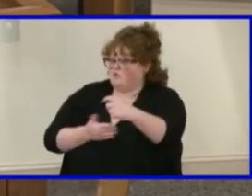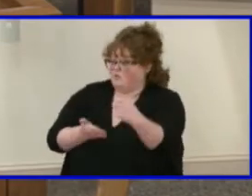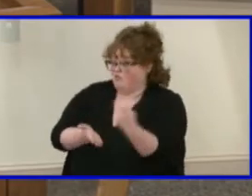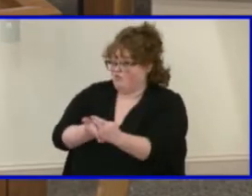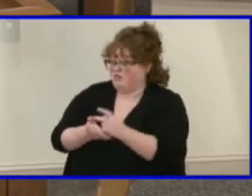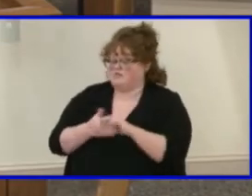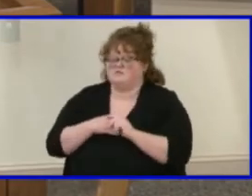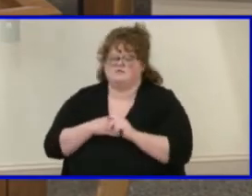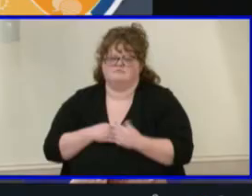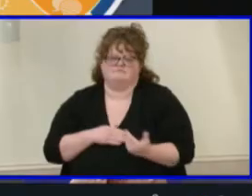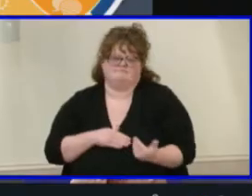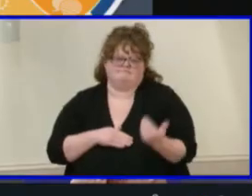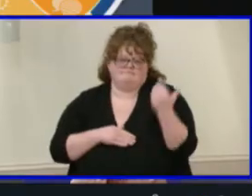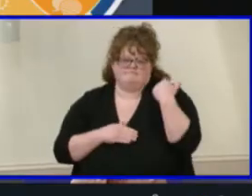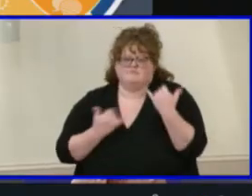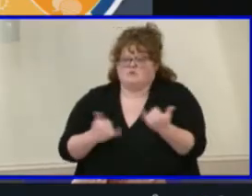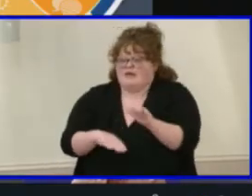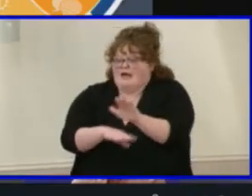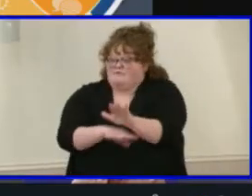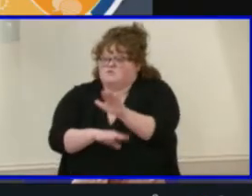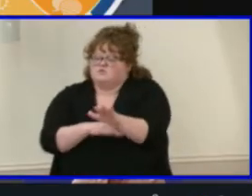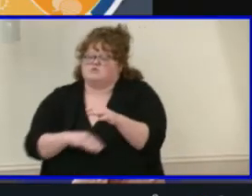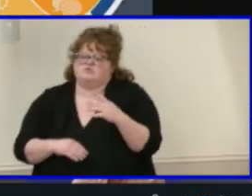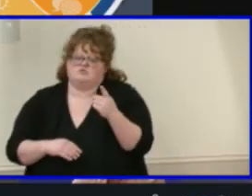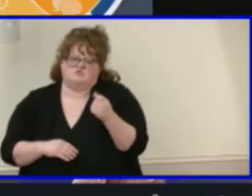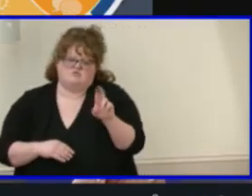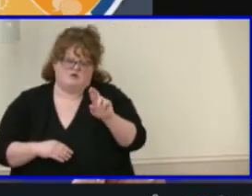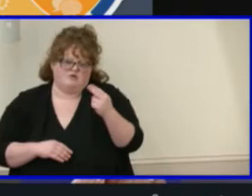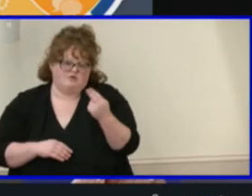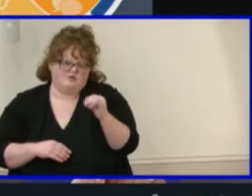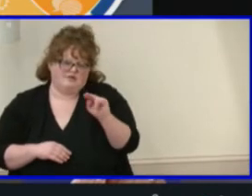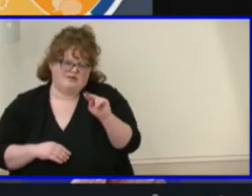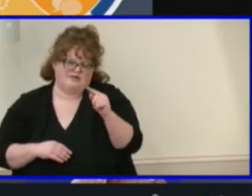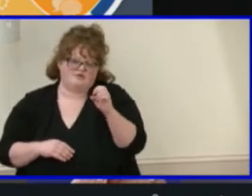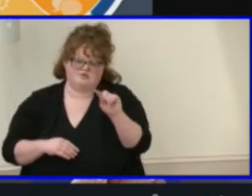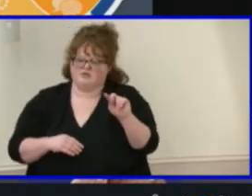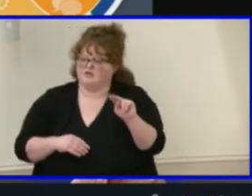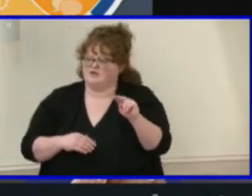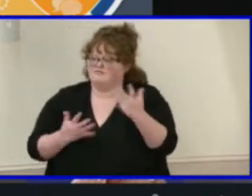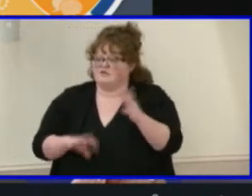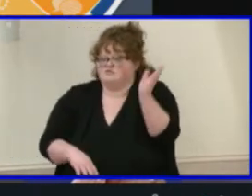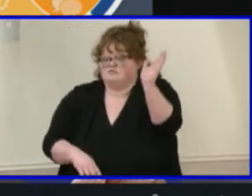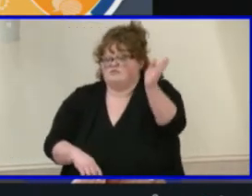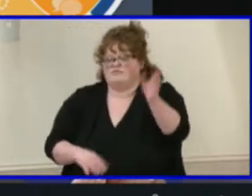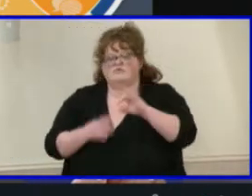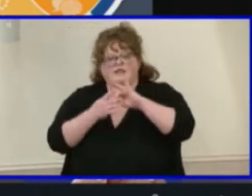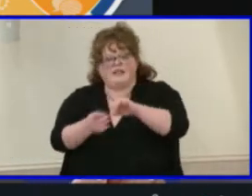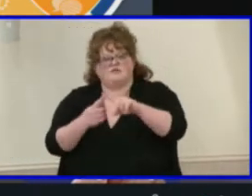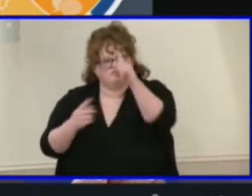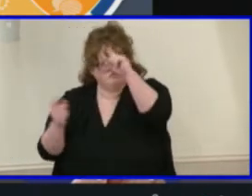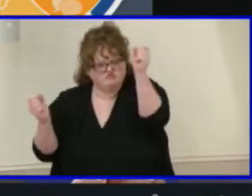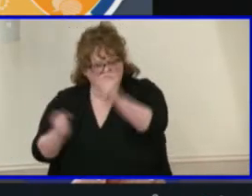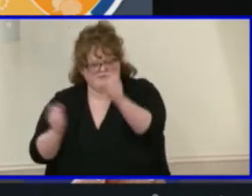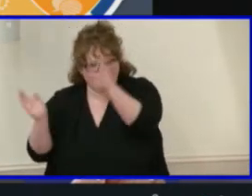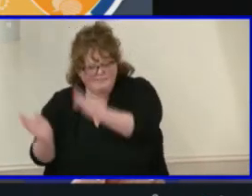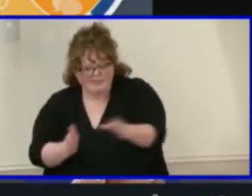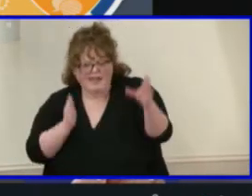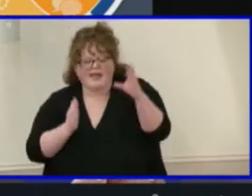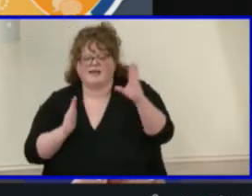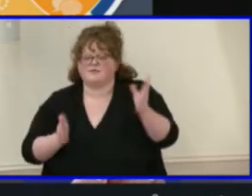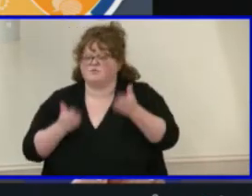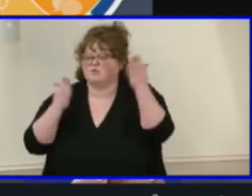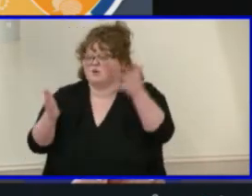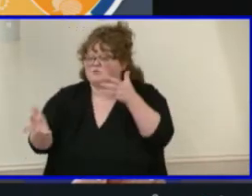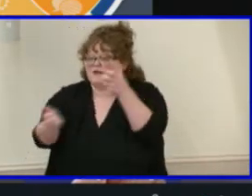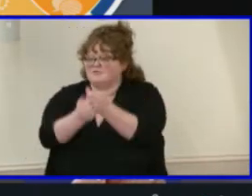Earlier this afternoon, Dr. Hinton provided the board with a presentation on the strategic plan proposed updates. As